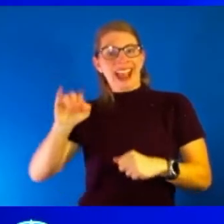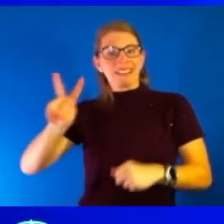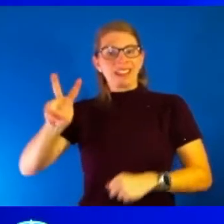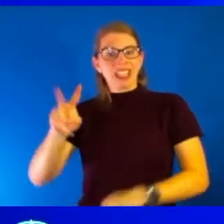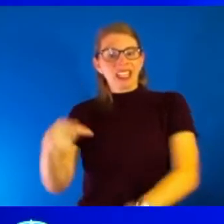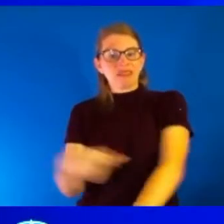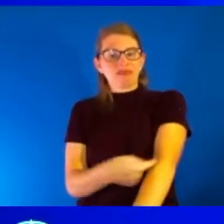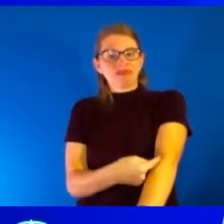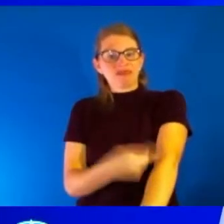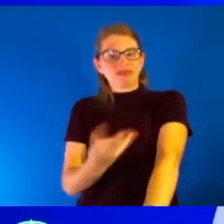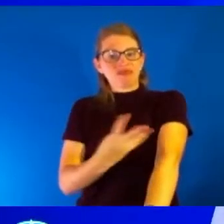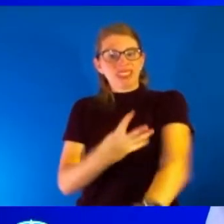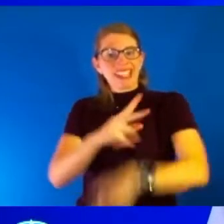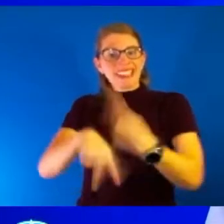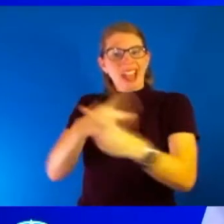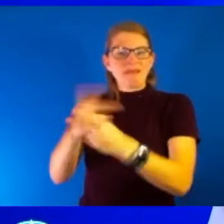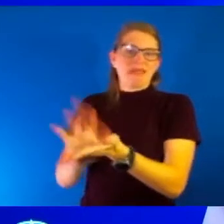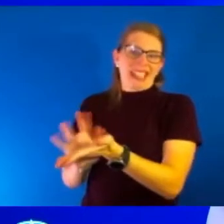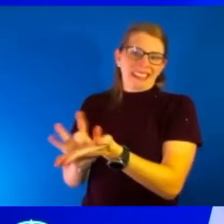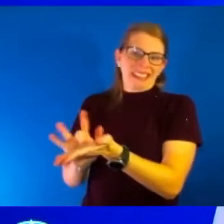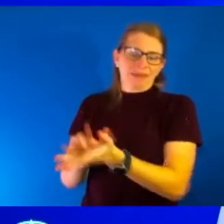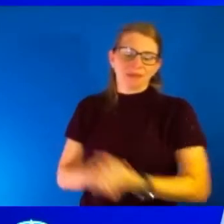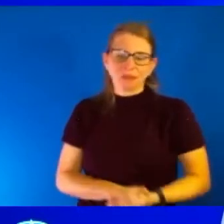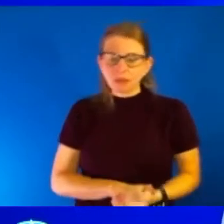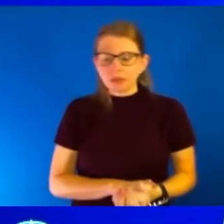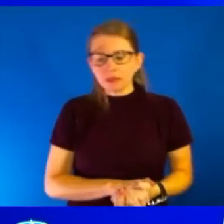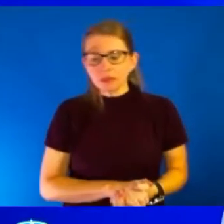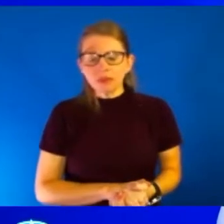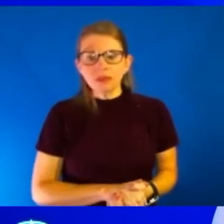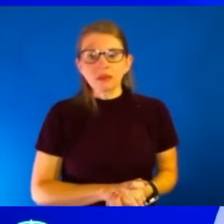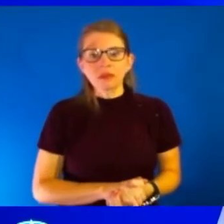medication. And so there is some logistical issues there.